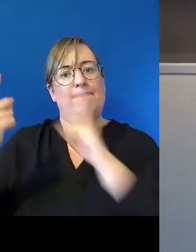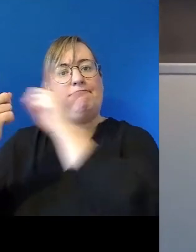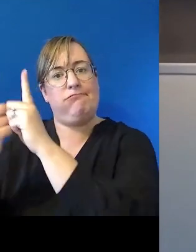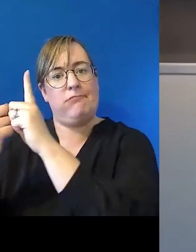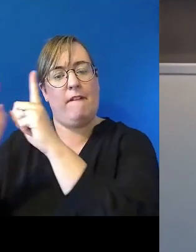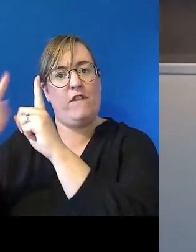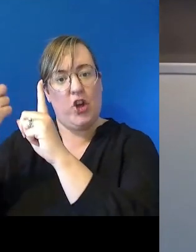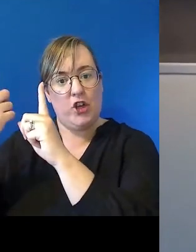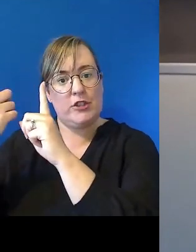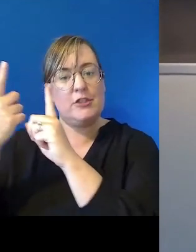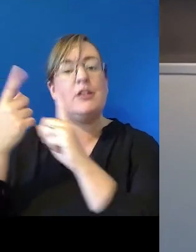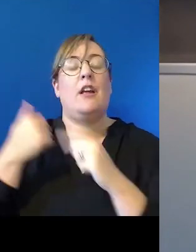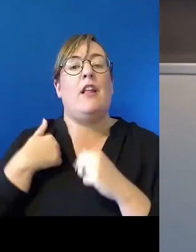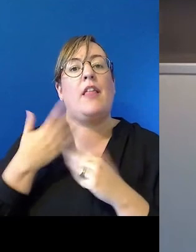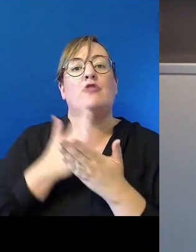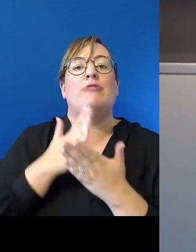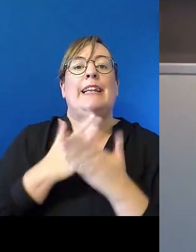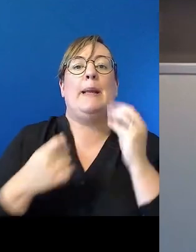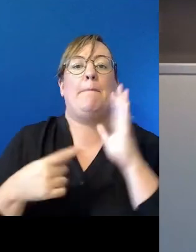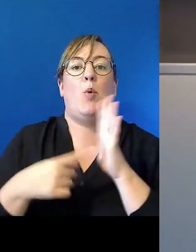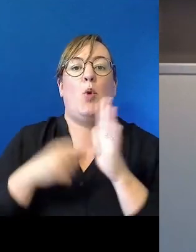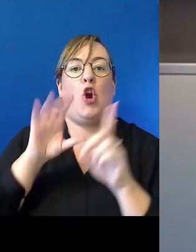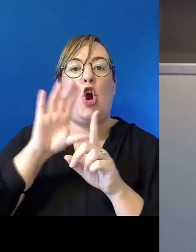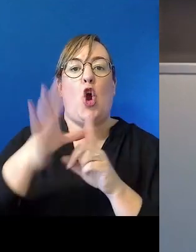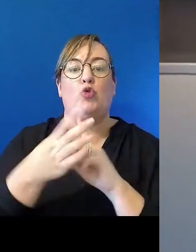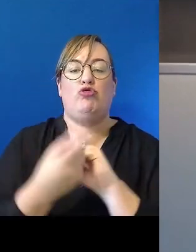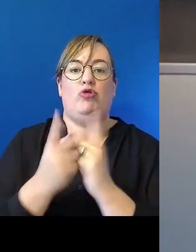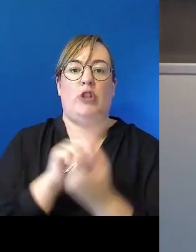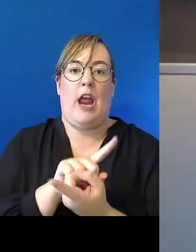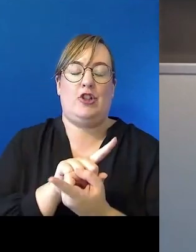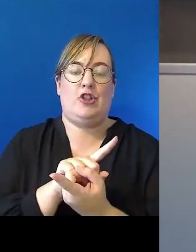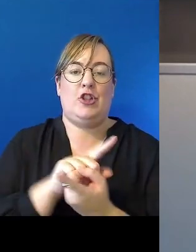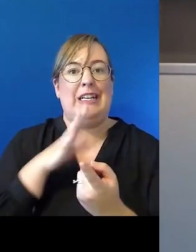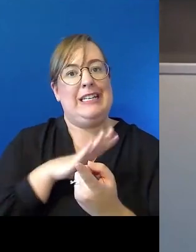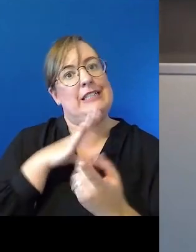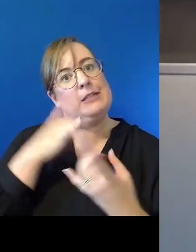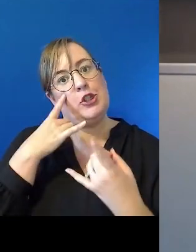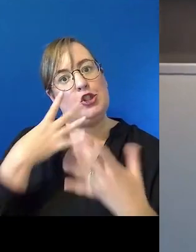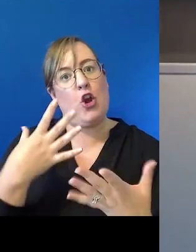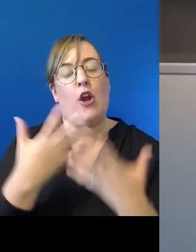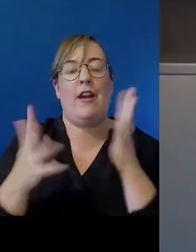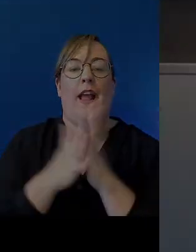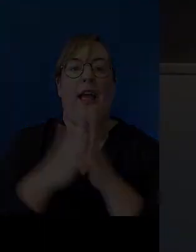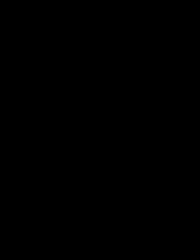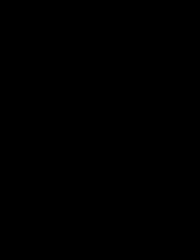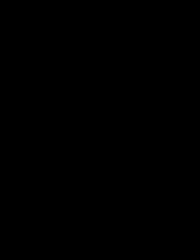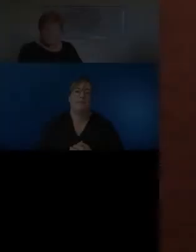are very important cultural changes that need to be reflected in the way government departments operate.